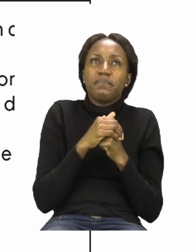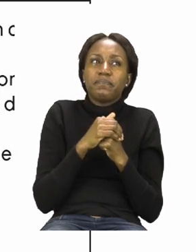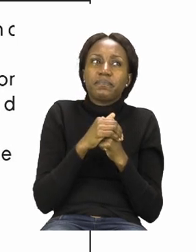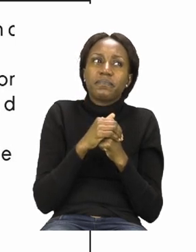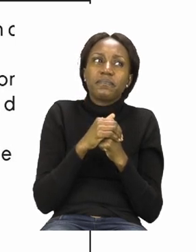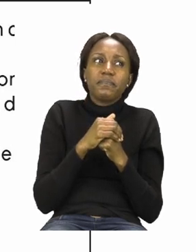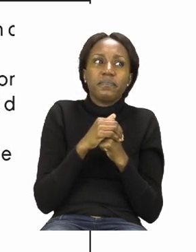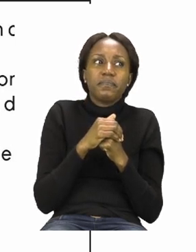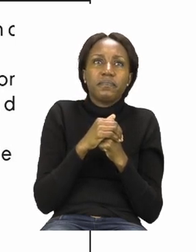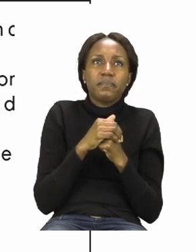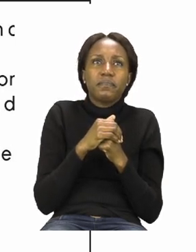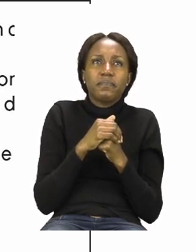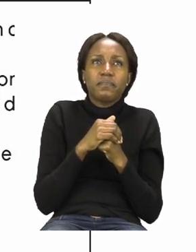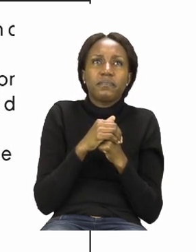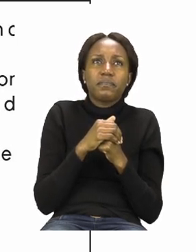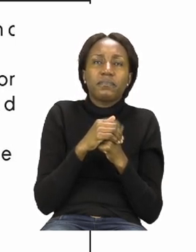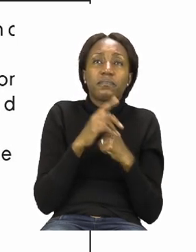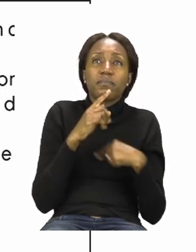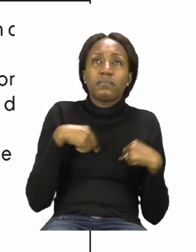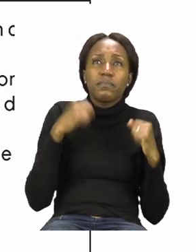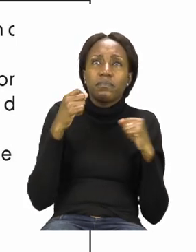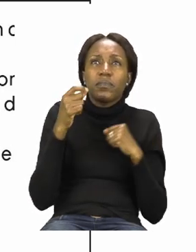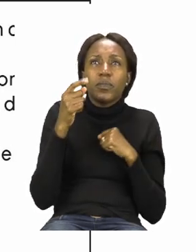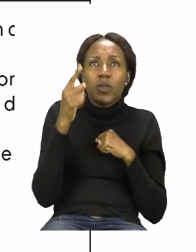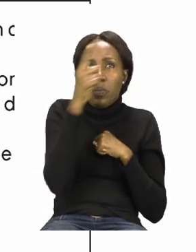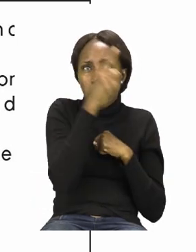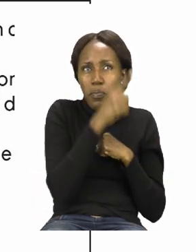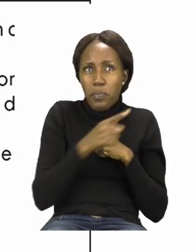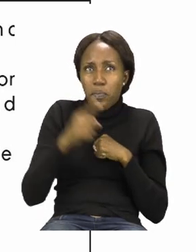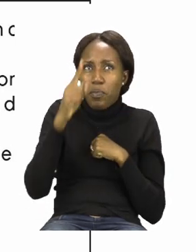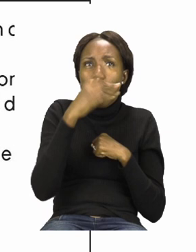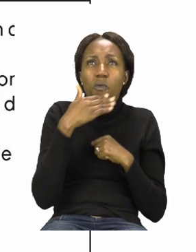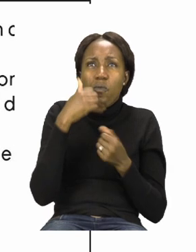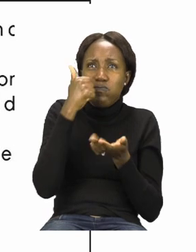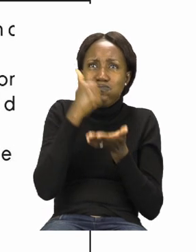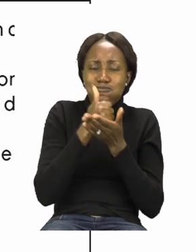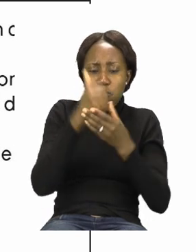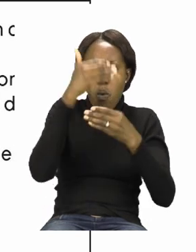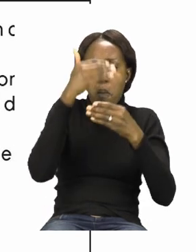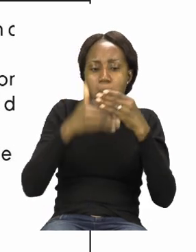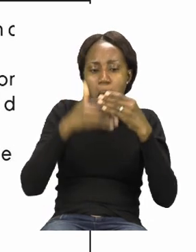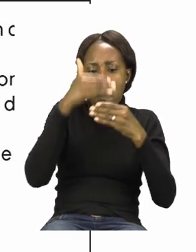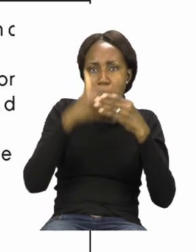We need to draw a circle around the one in the middle.